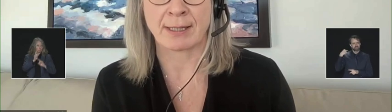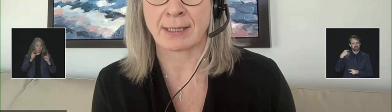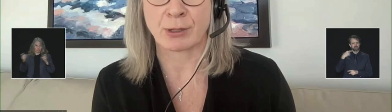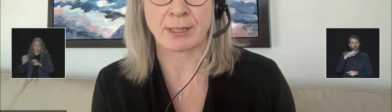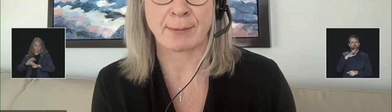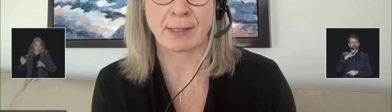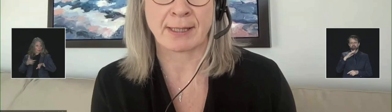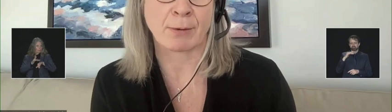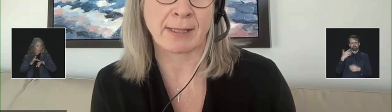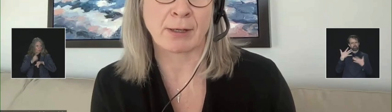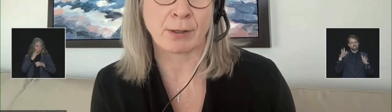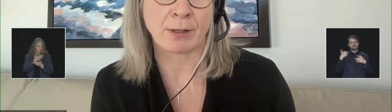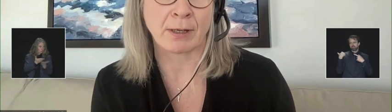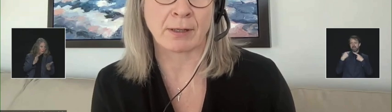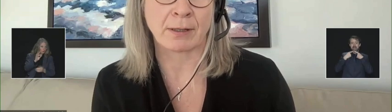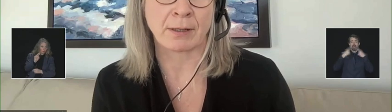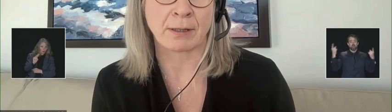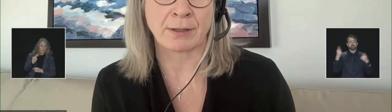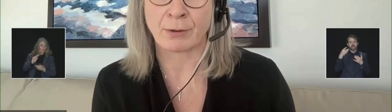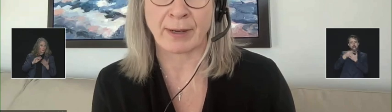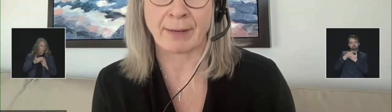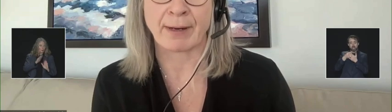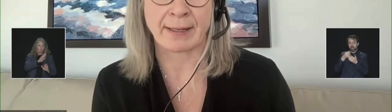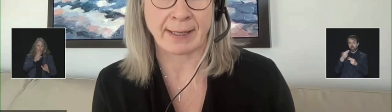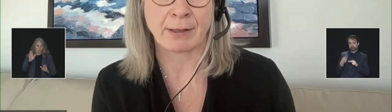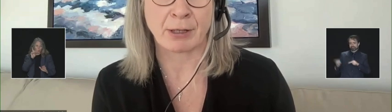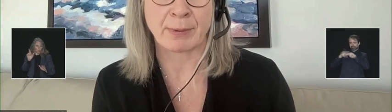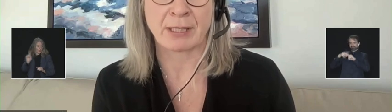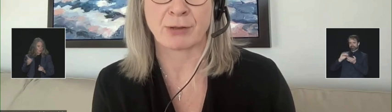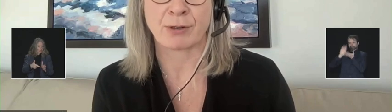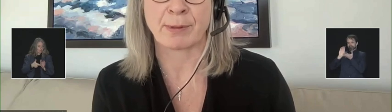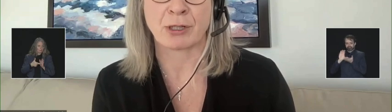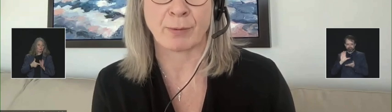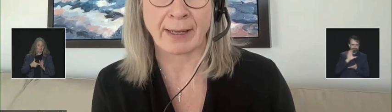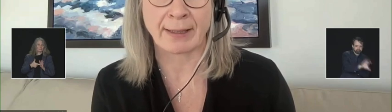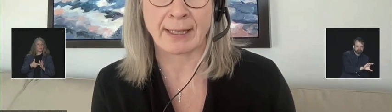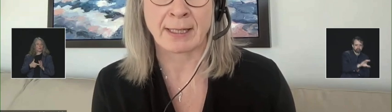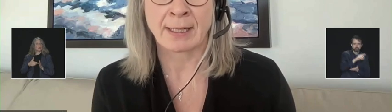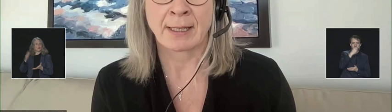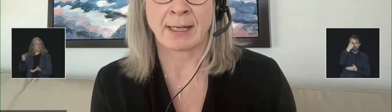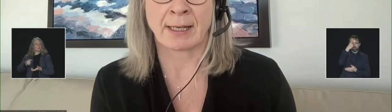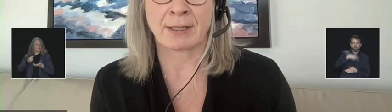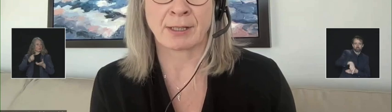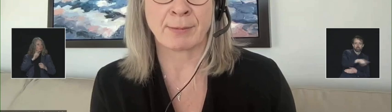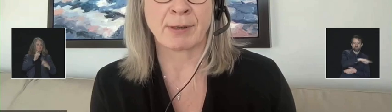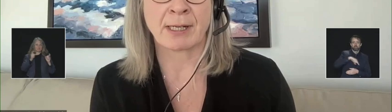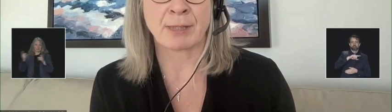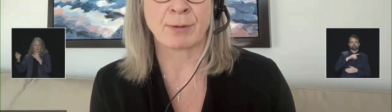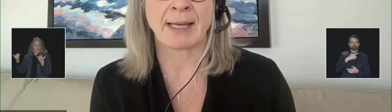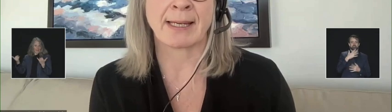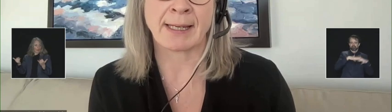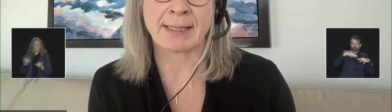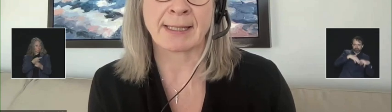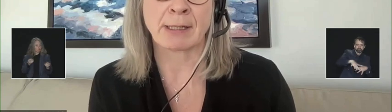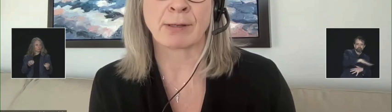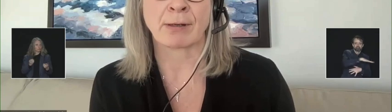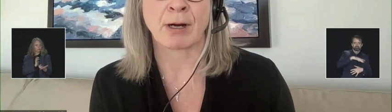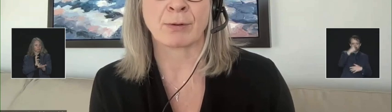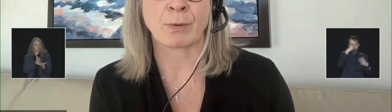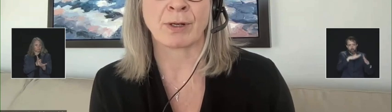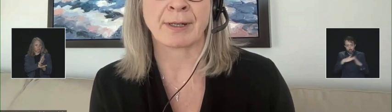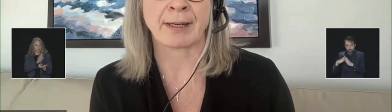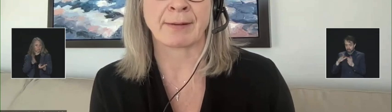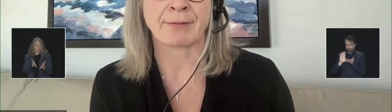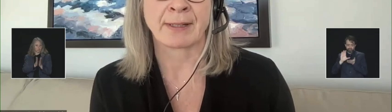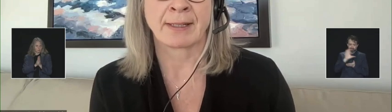Nations and Indigenous communities that are underway right now that are being distributed directly to communities so they can continue